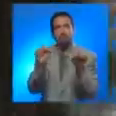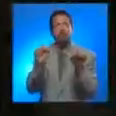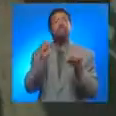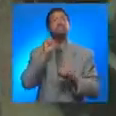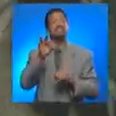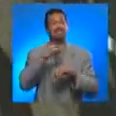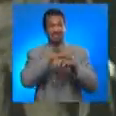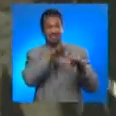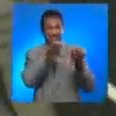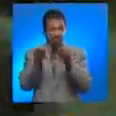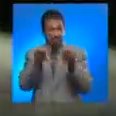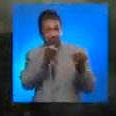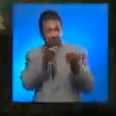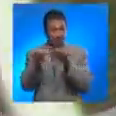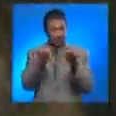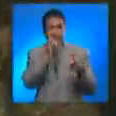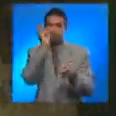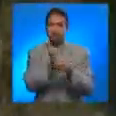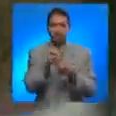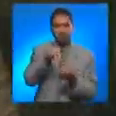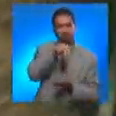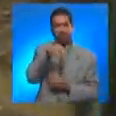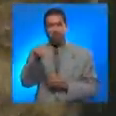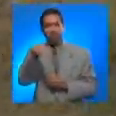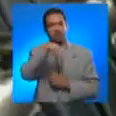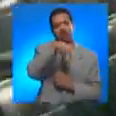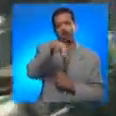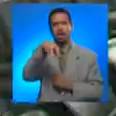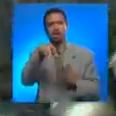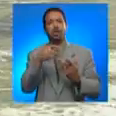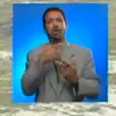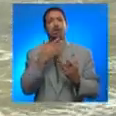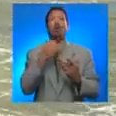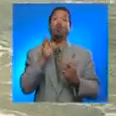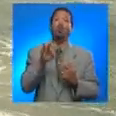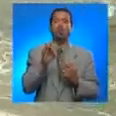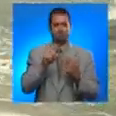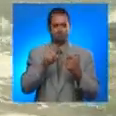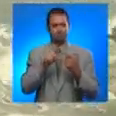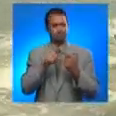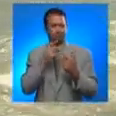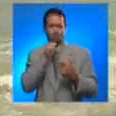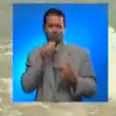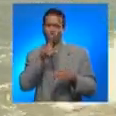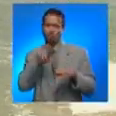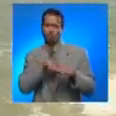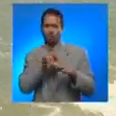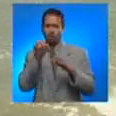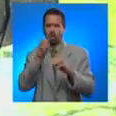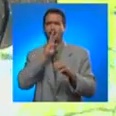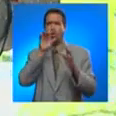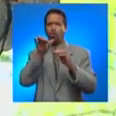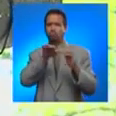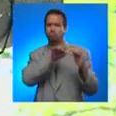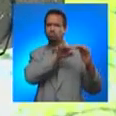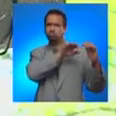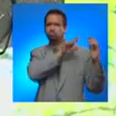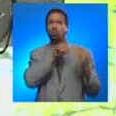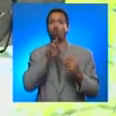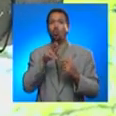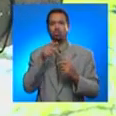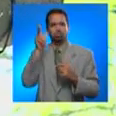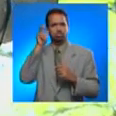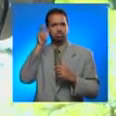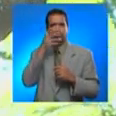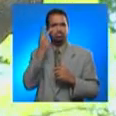If the earthquake is so strong that it makes standing difficult, you see unusual behavior of ocean waters, or a tsunami